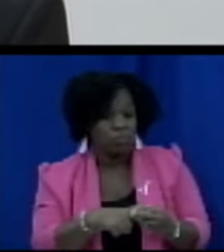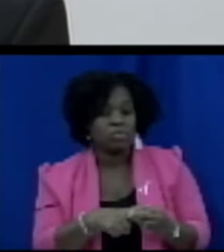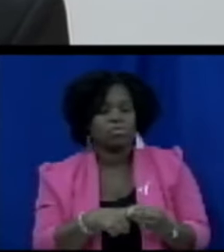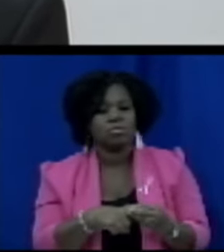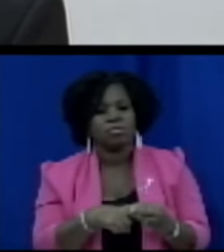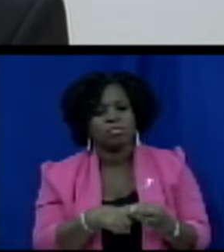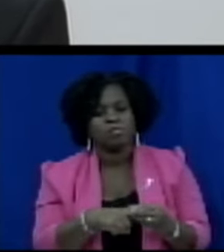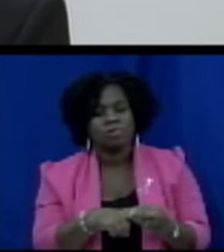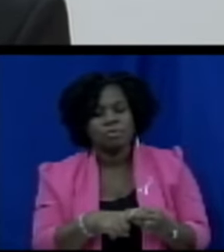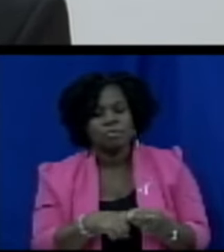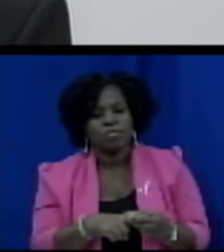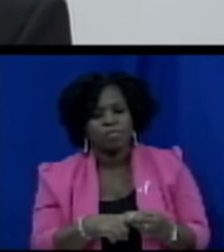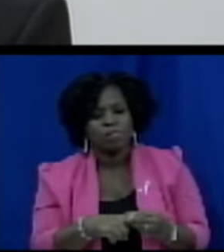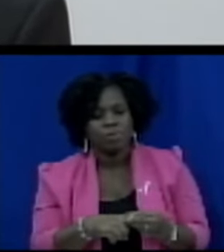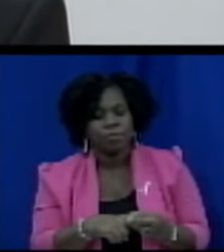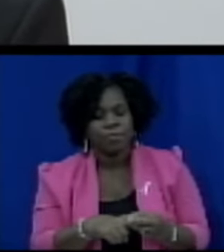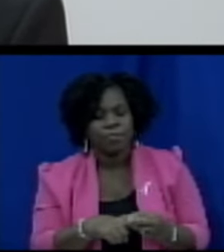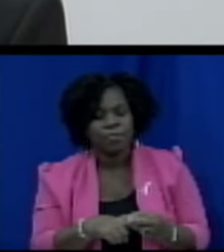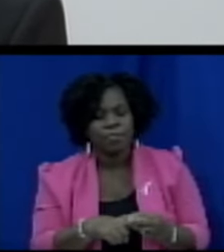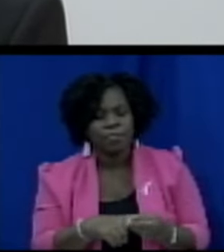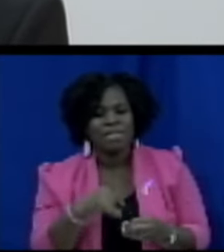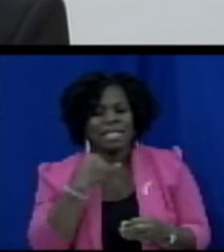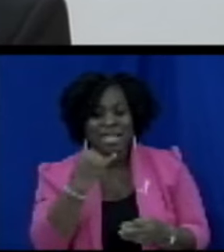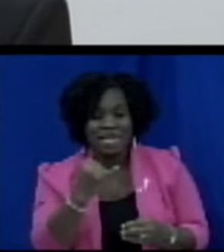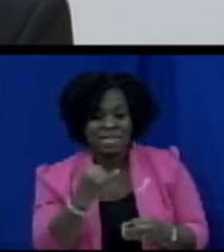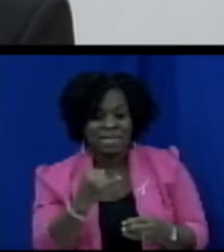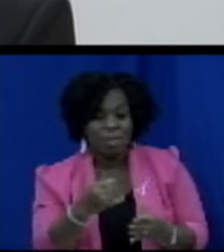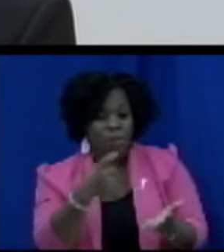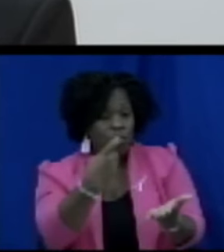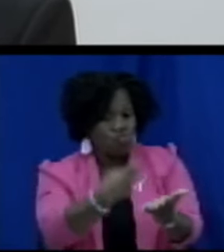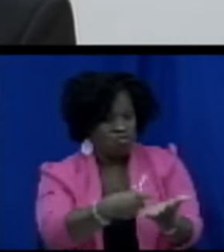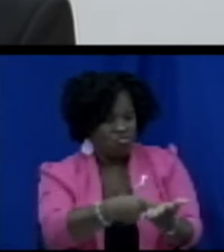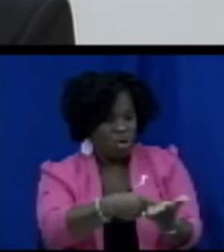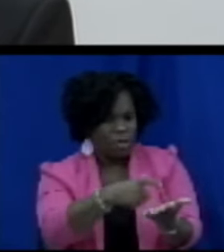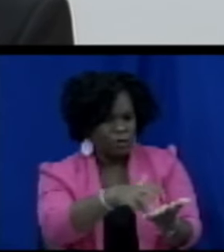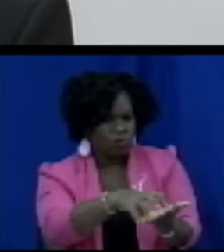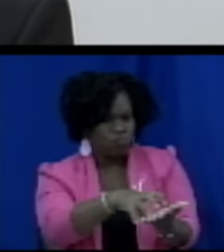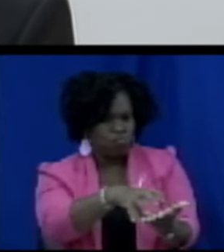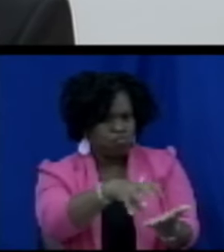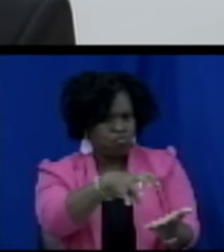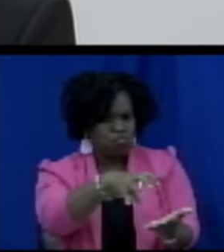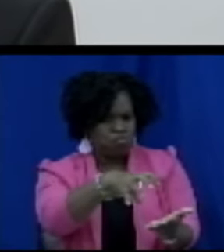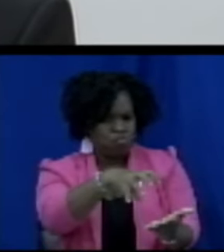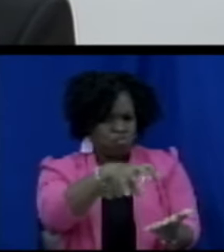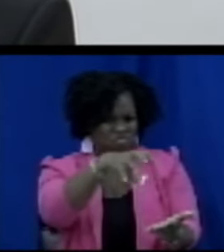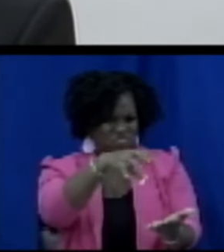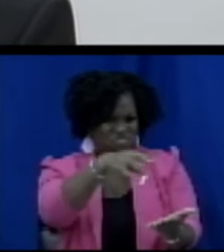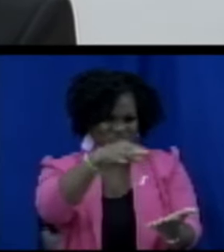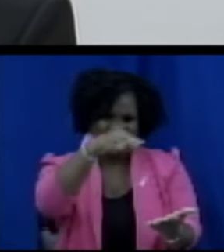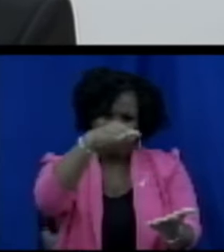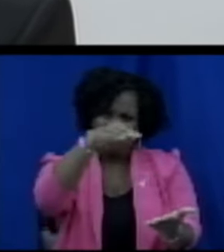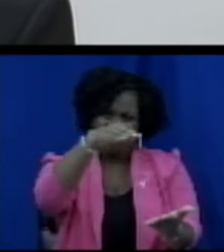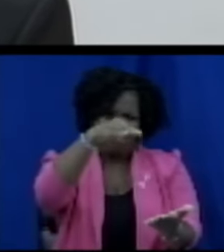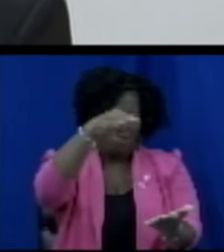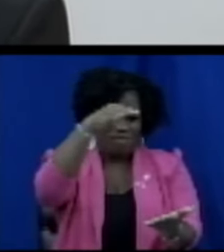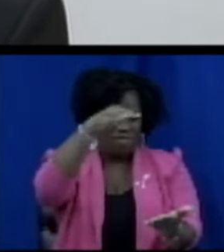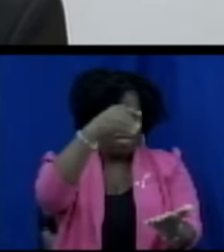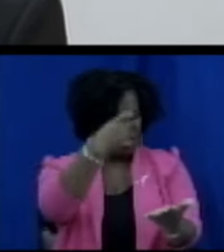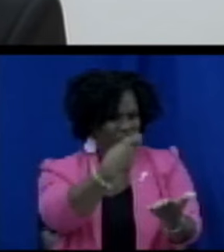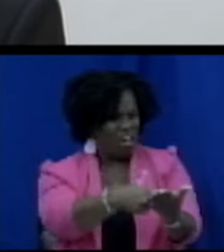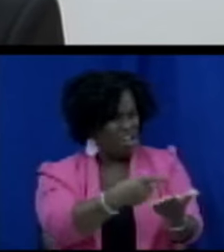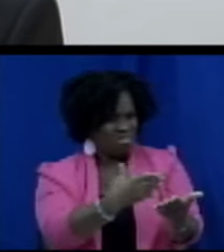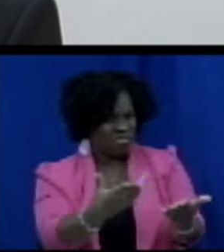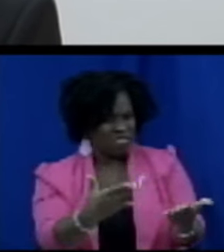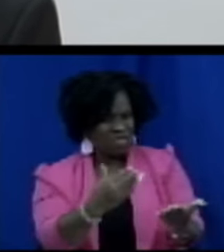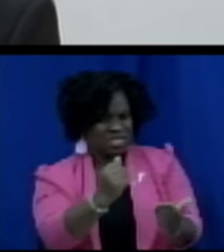was this whole thing about price gouging and so forth I want